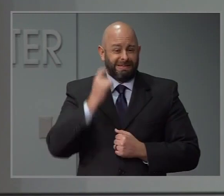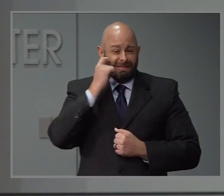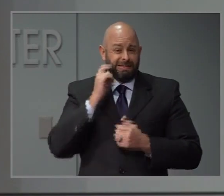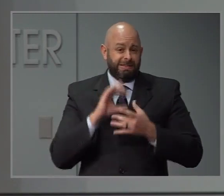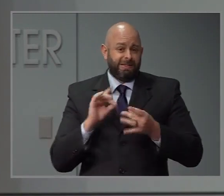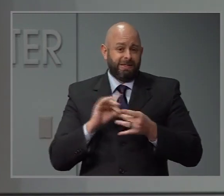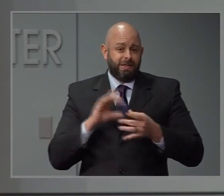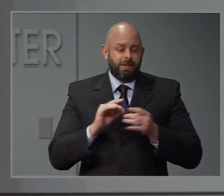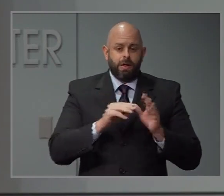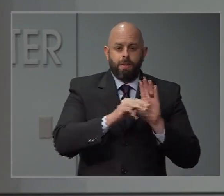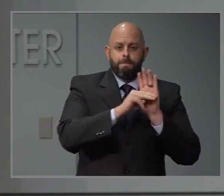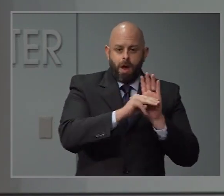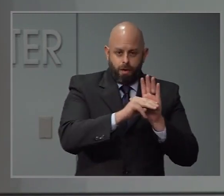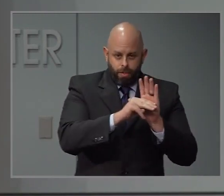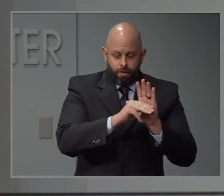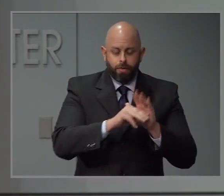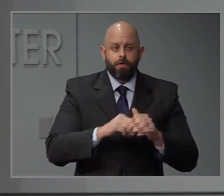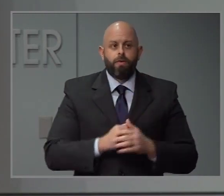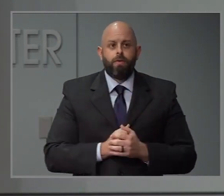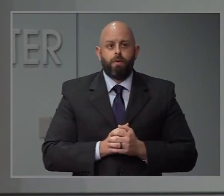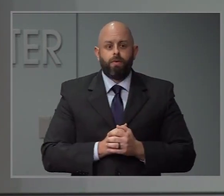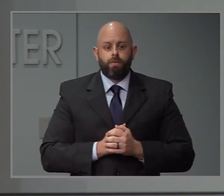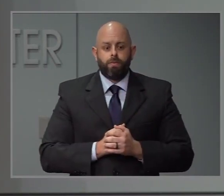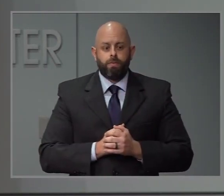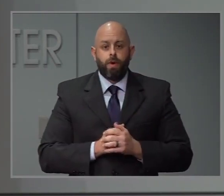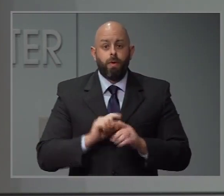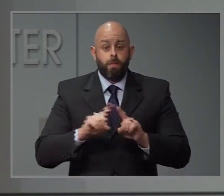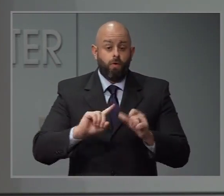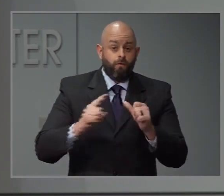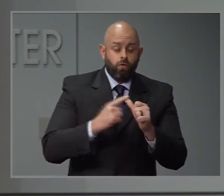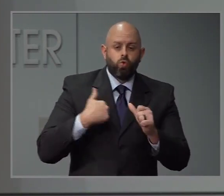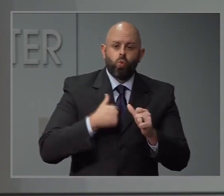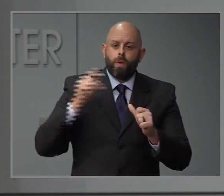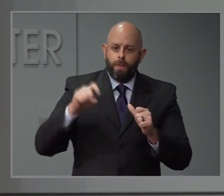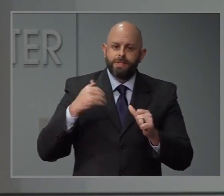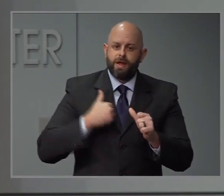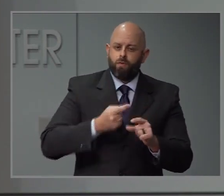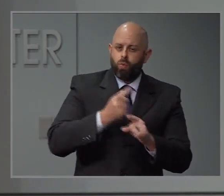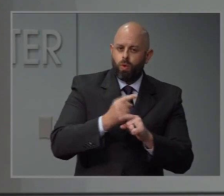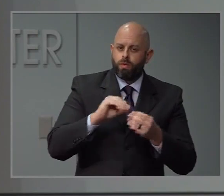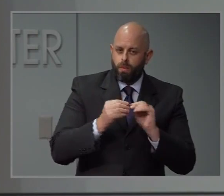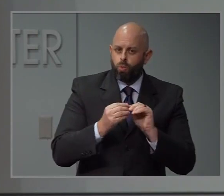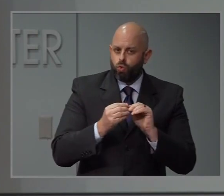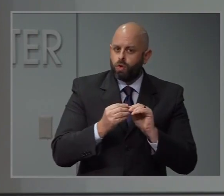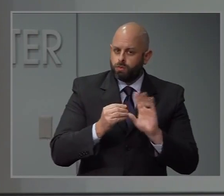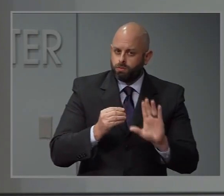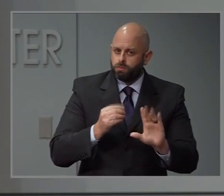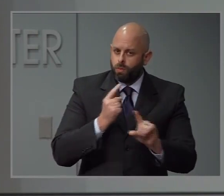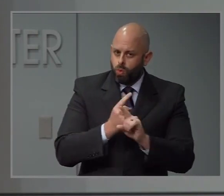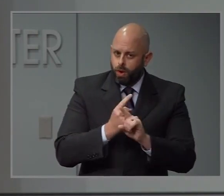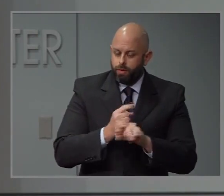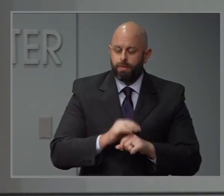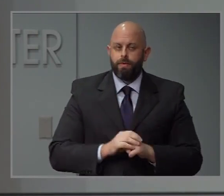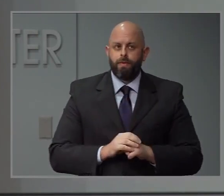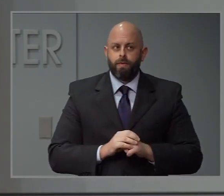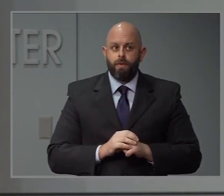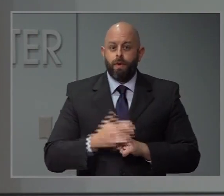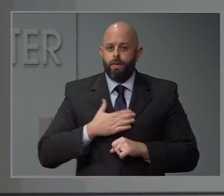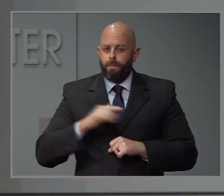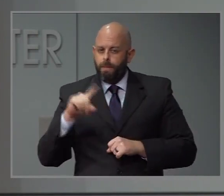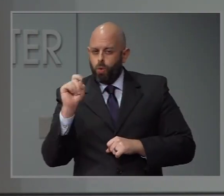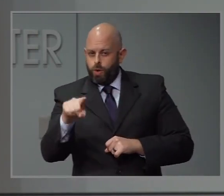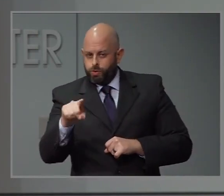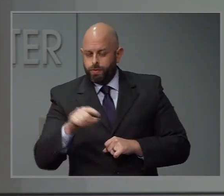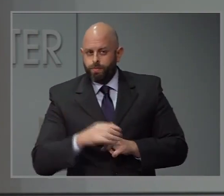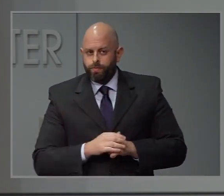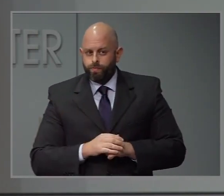on the accuracy of our data and the completeness of the data set that's available to the state, on the state level,